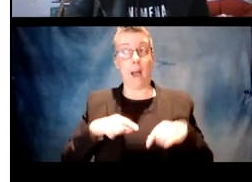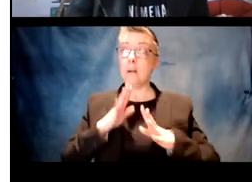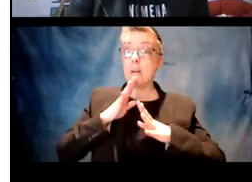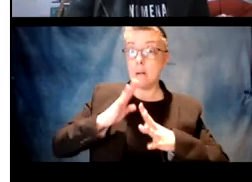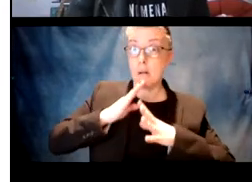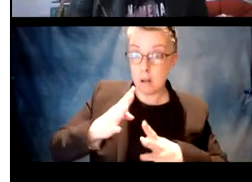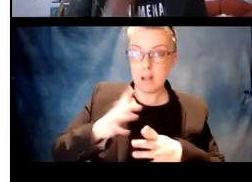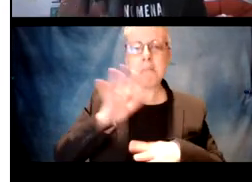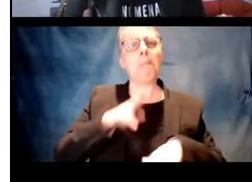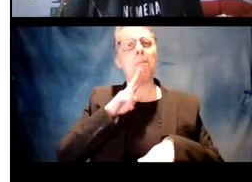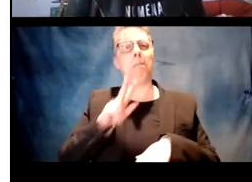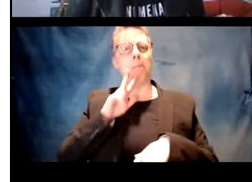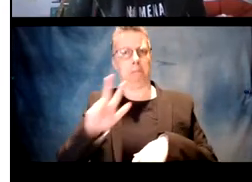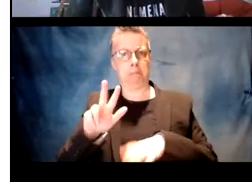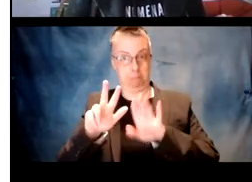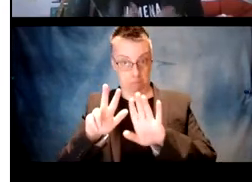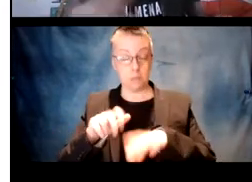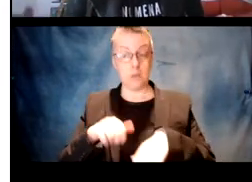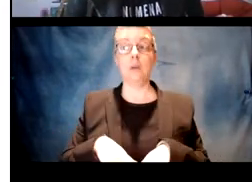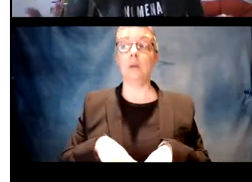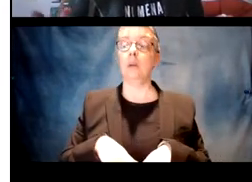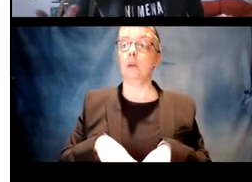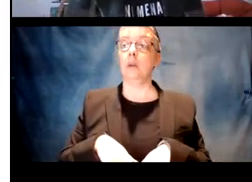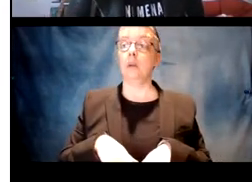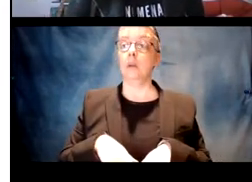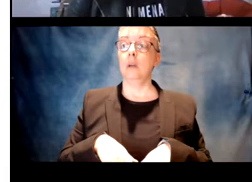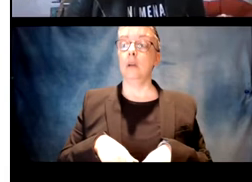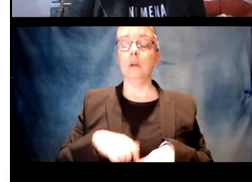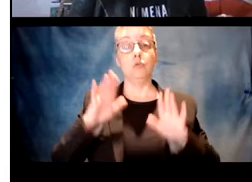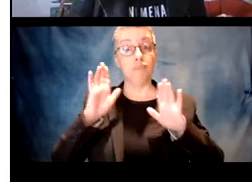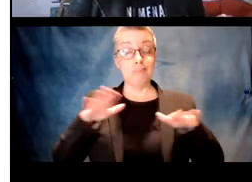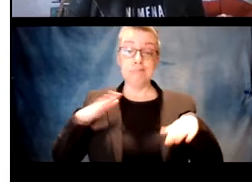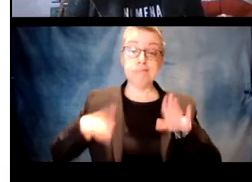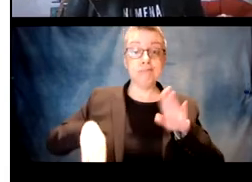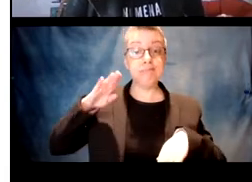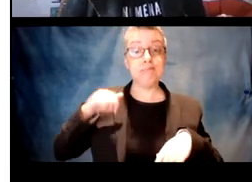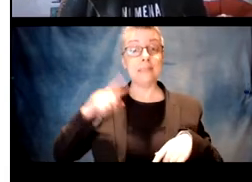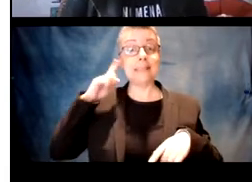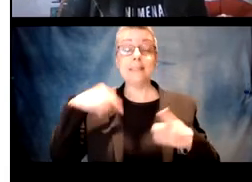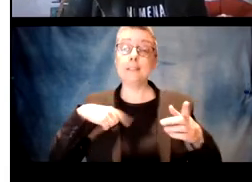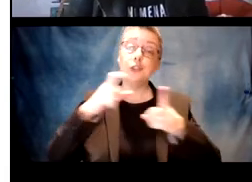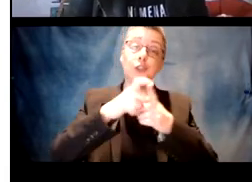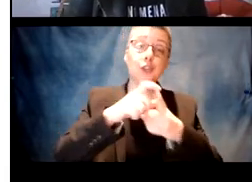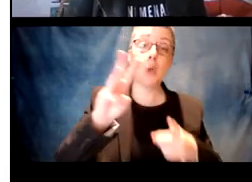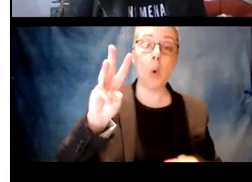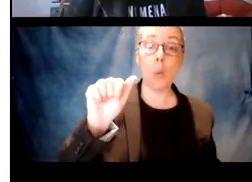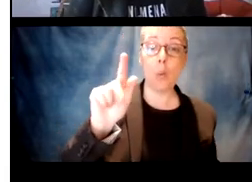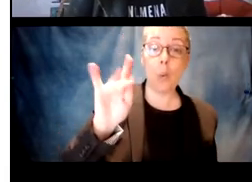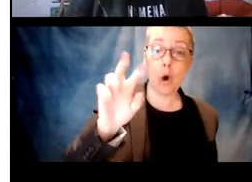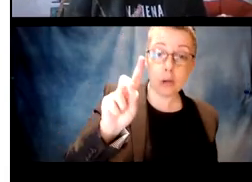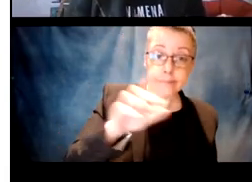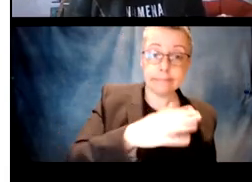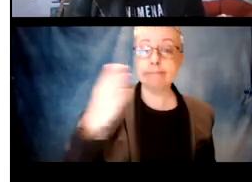Now, these happen in production around two or three years old is when they usually start so children will